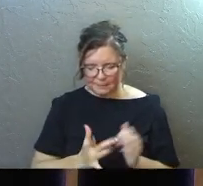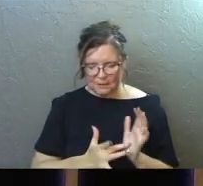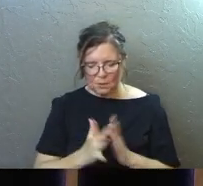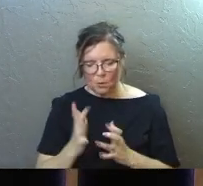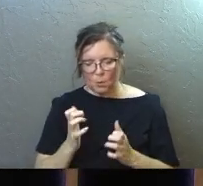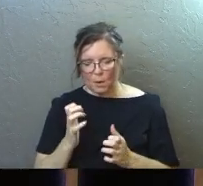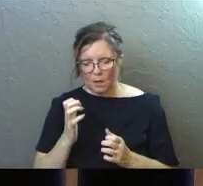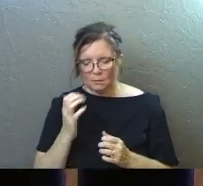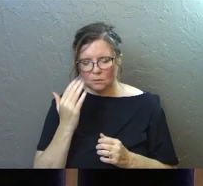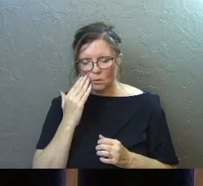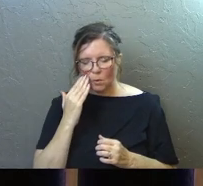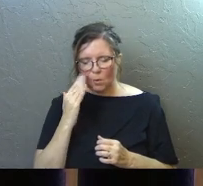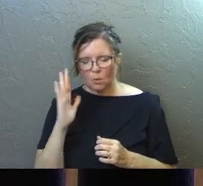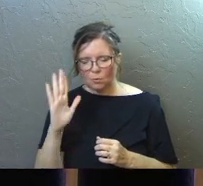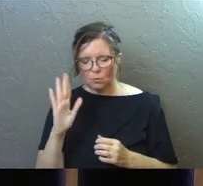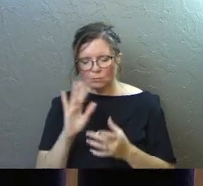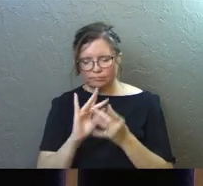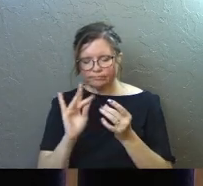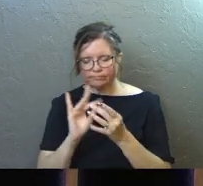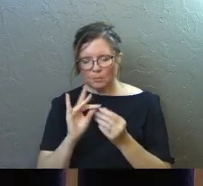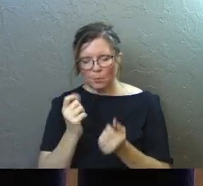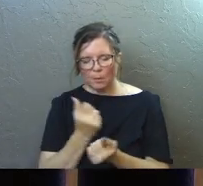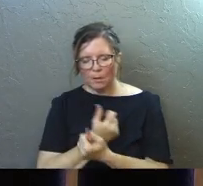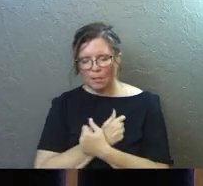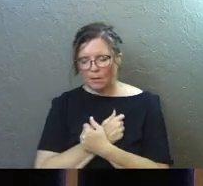Jesus, we want to hear your voice. God, we love you.